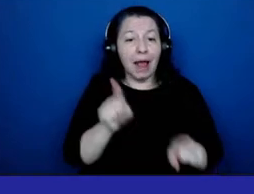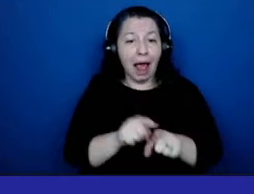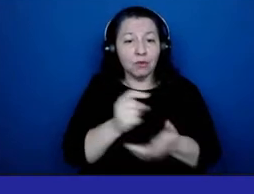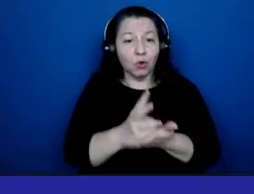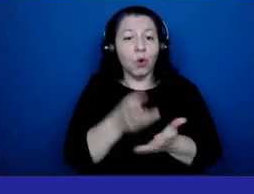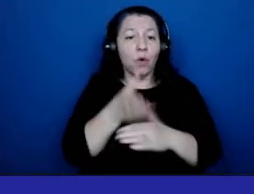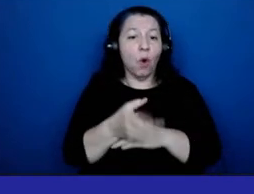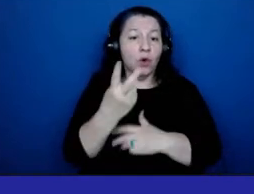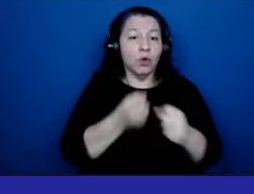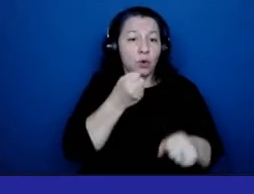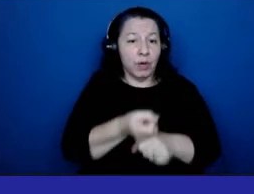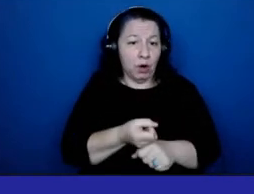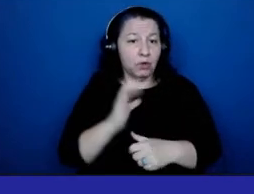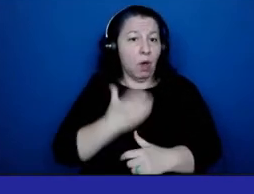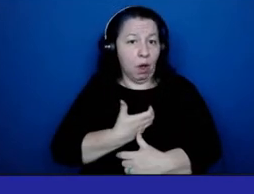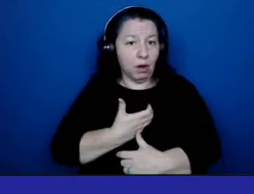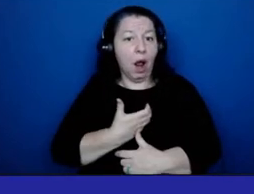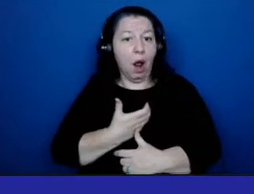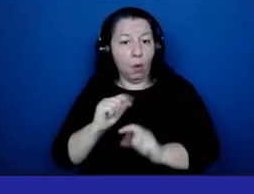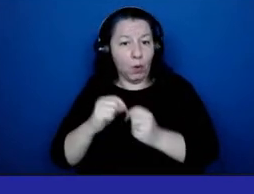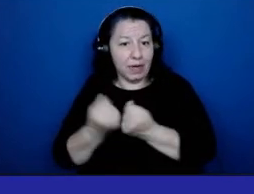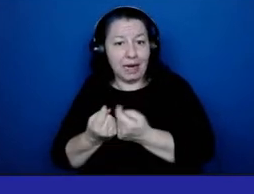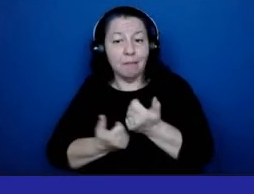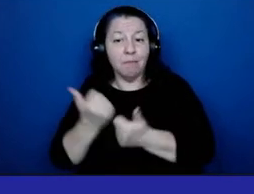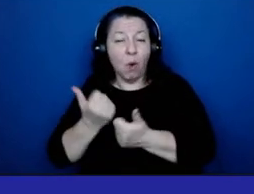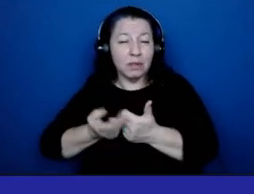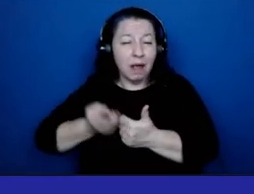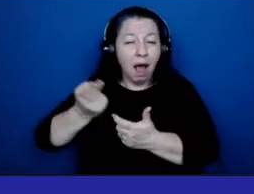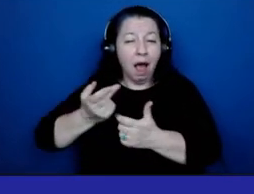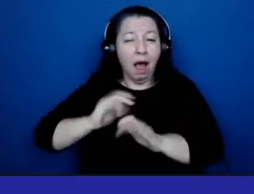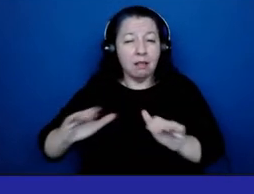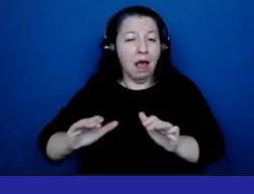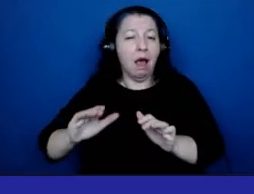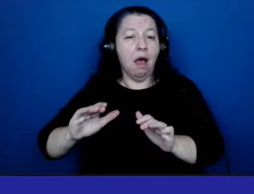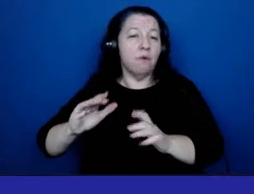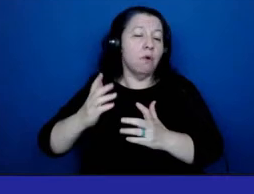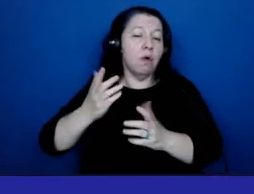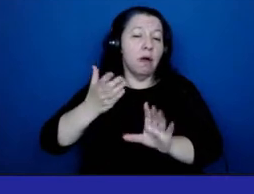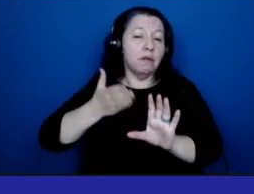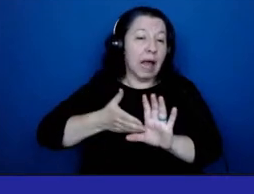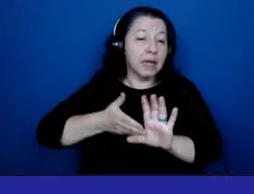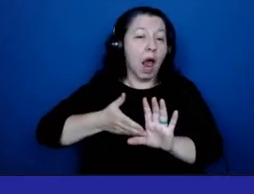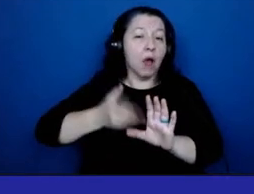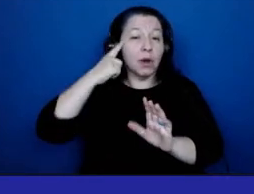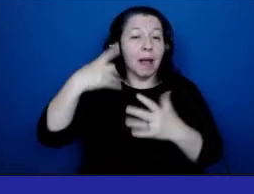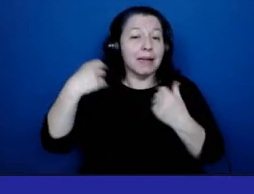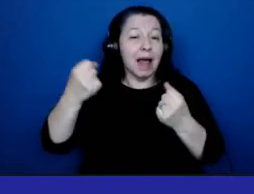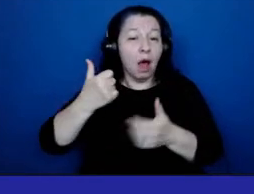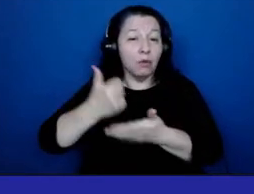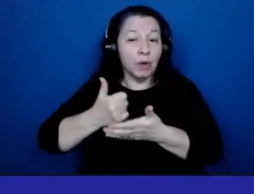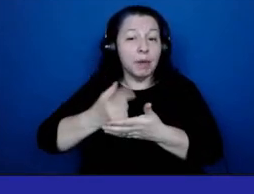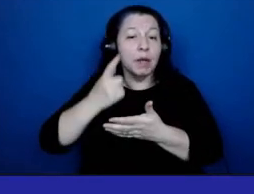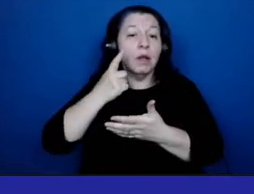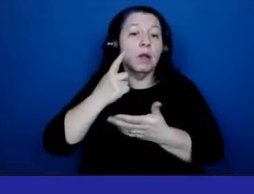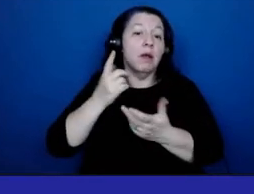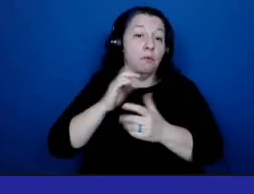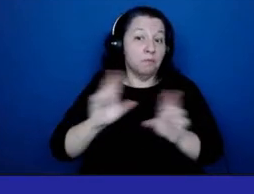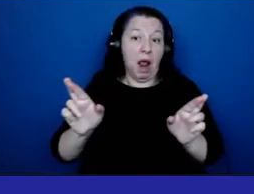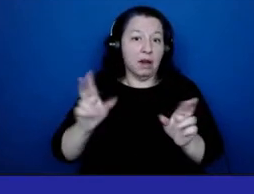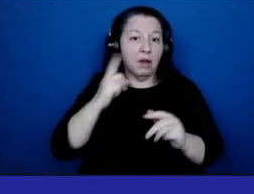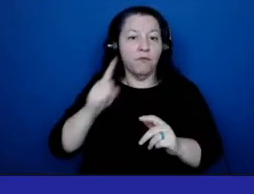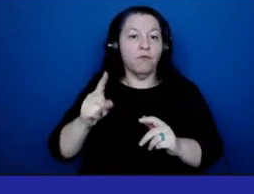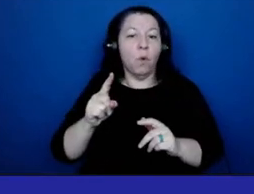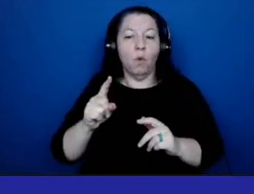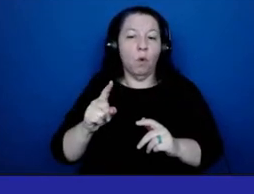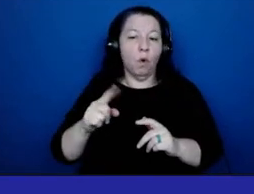team, which is one of the highest levels of psychiatric outpatient mental health treatment available to vulnerable New Yorkers. Over